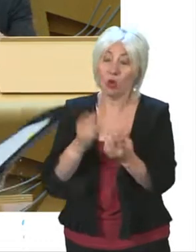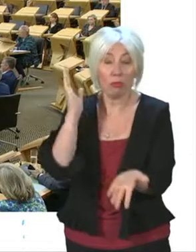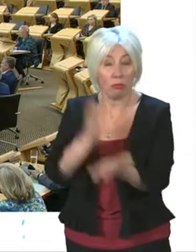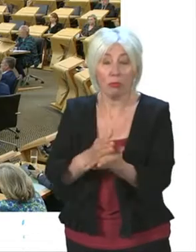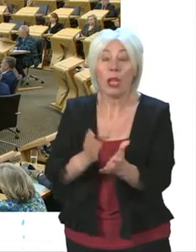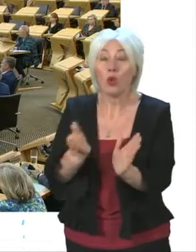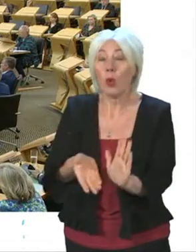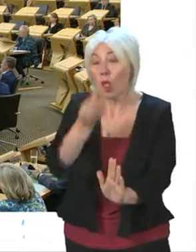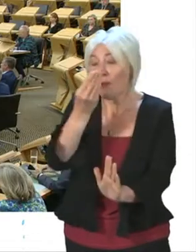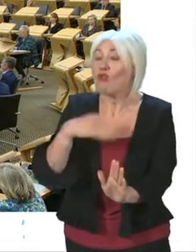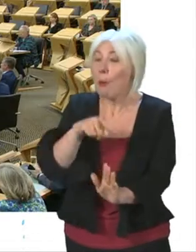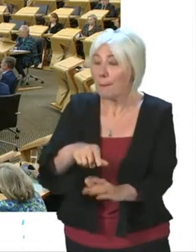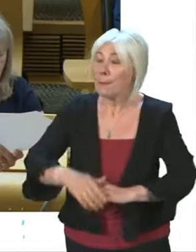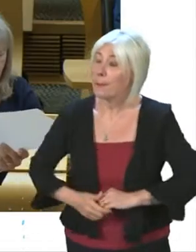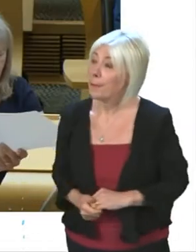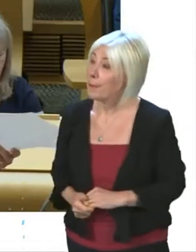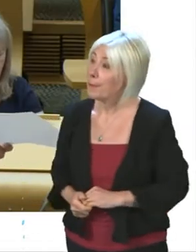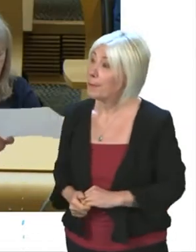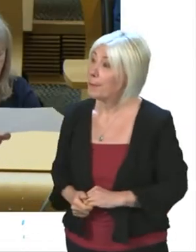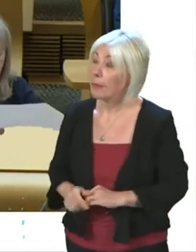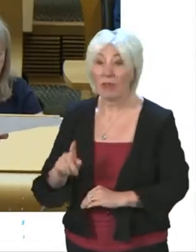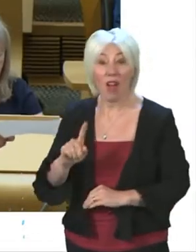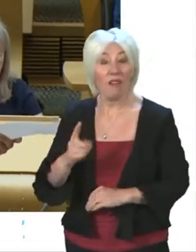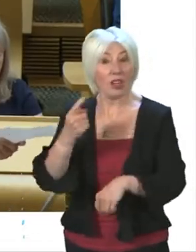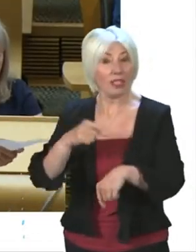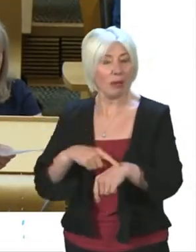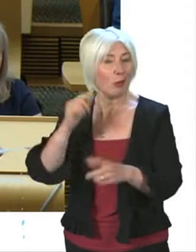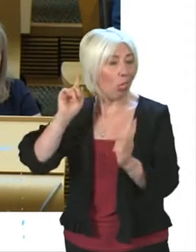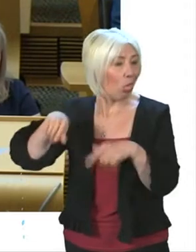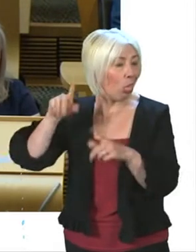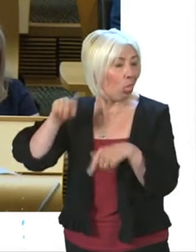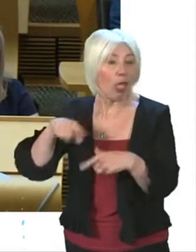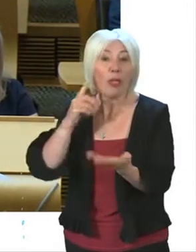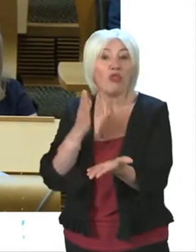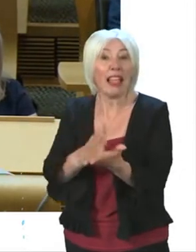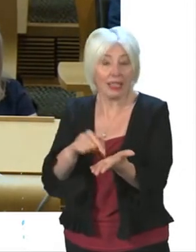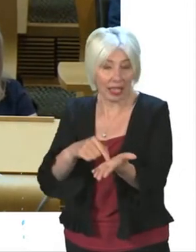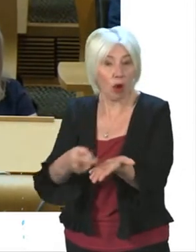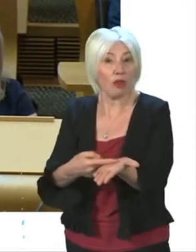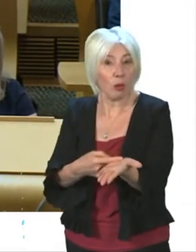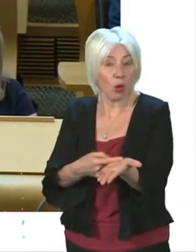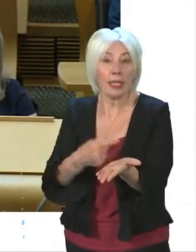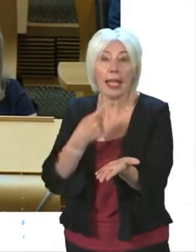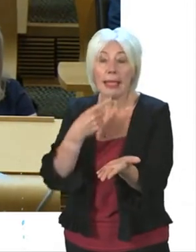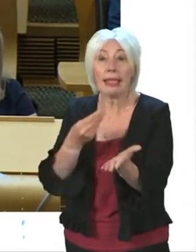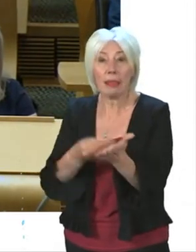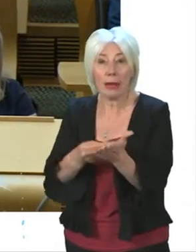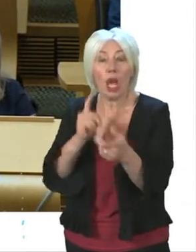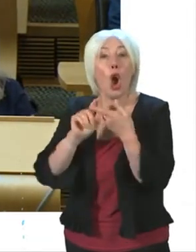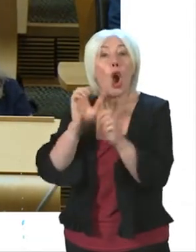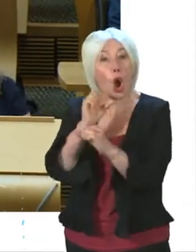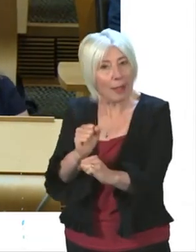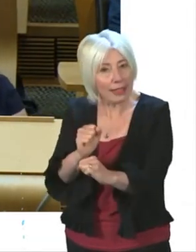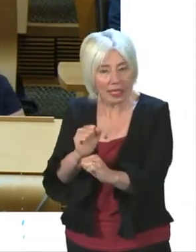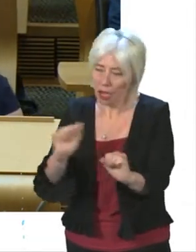lessons. For the first time, the First Minister is denying the reality in the report. What it refers to is money that was committed but not